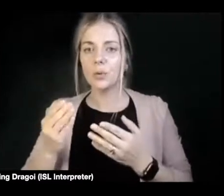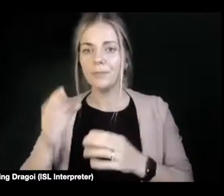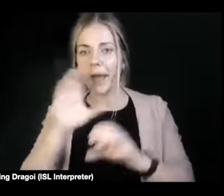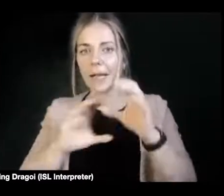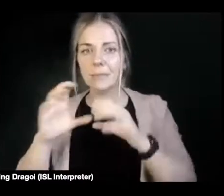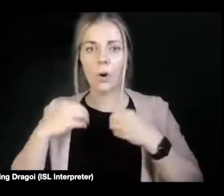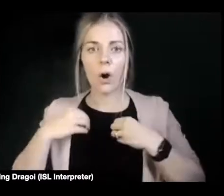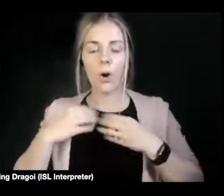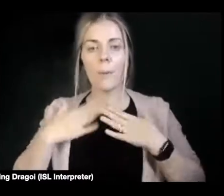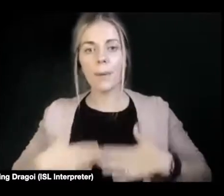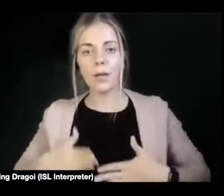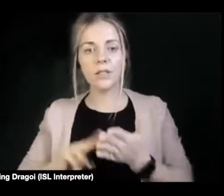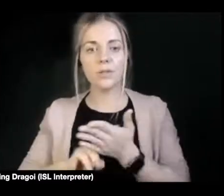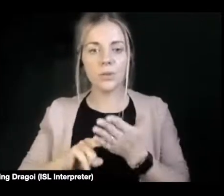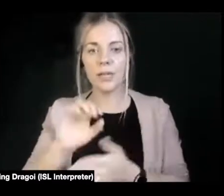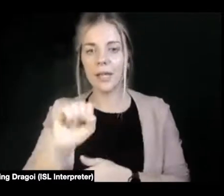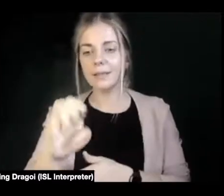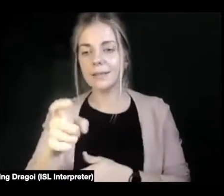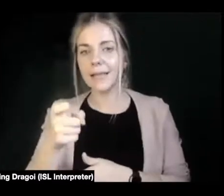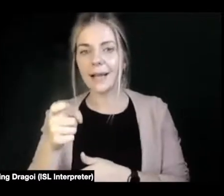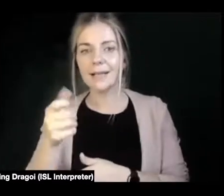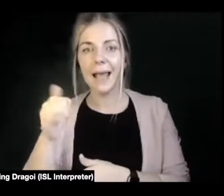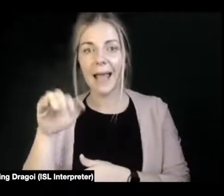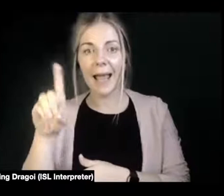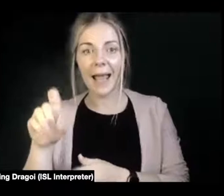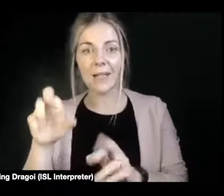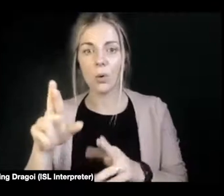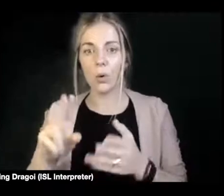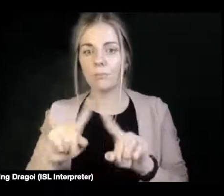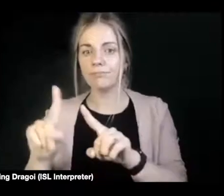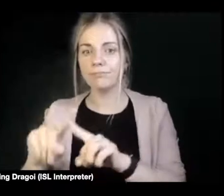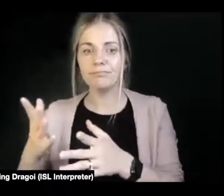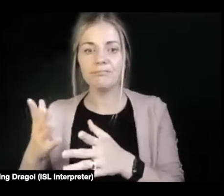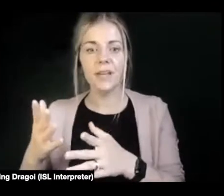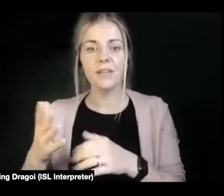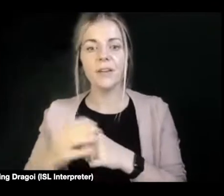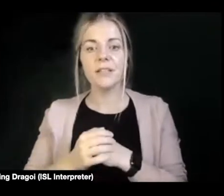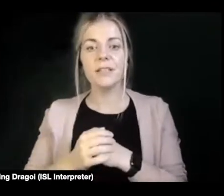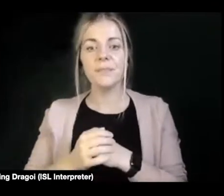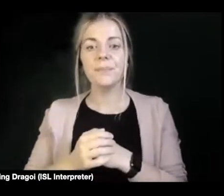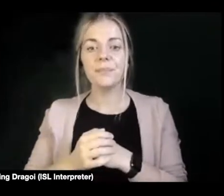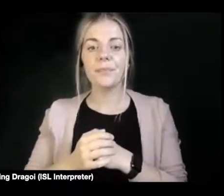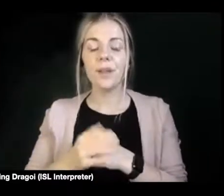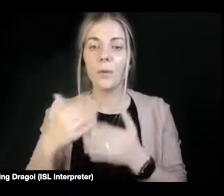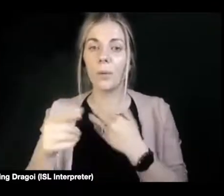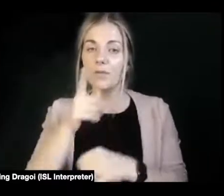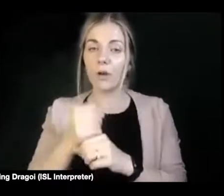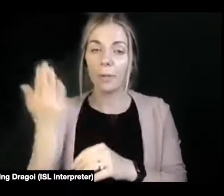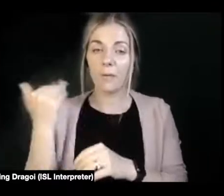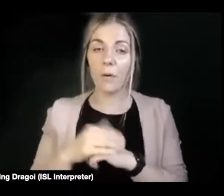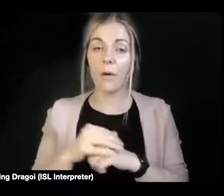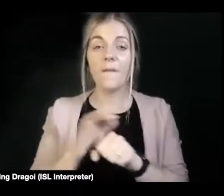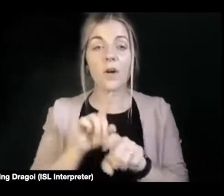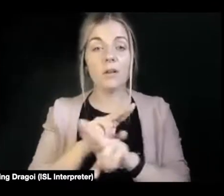some have mentioned already. For non-disabled people, I would think that having that frank discussion about sexual